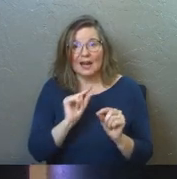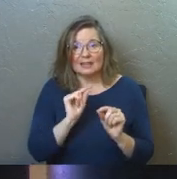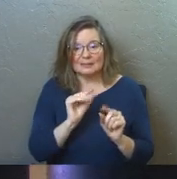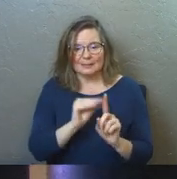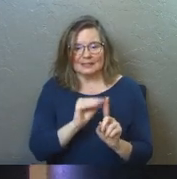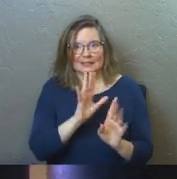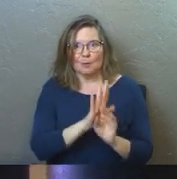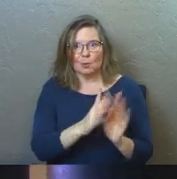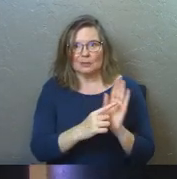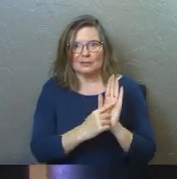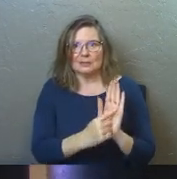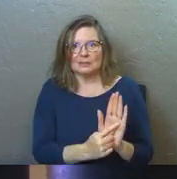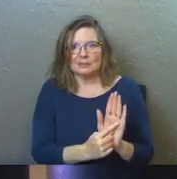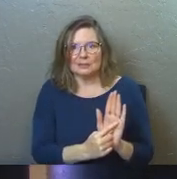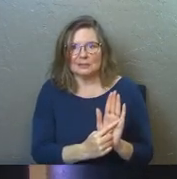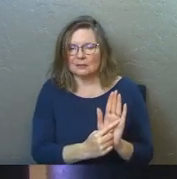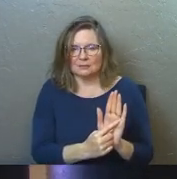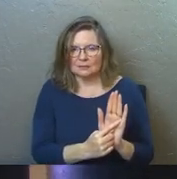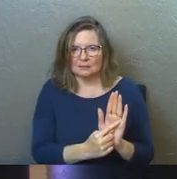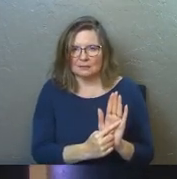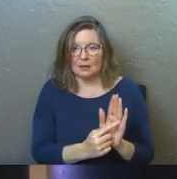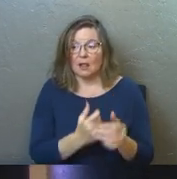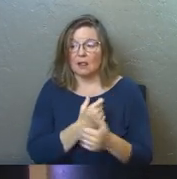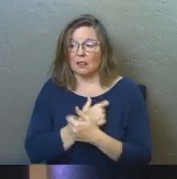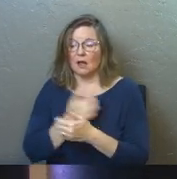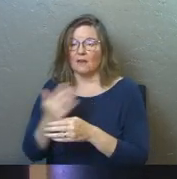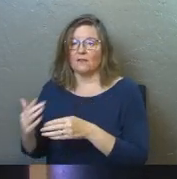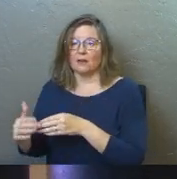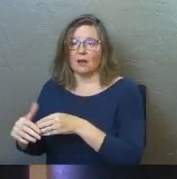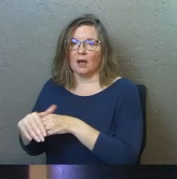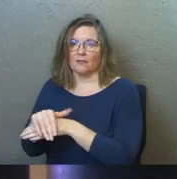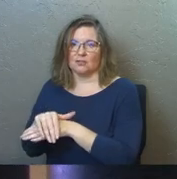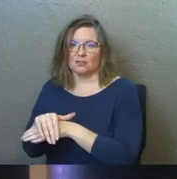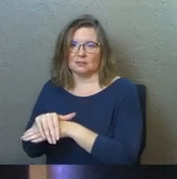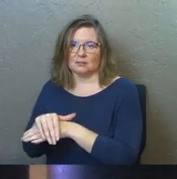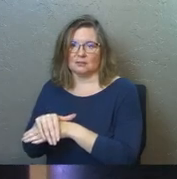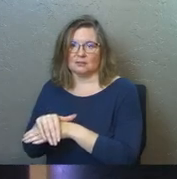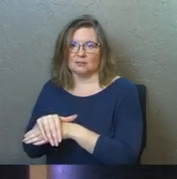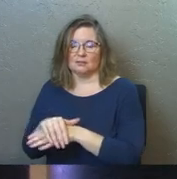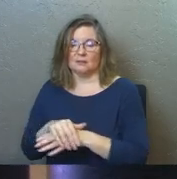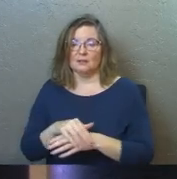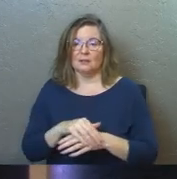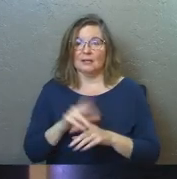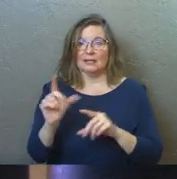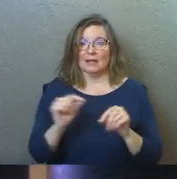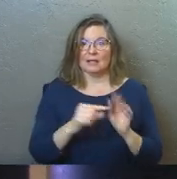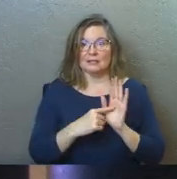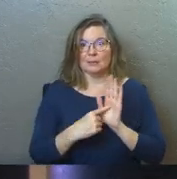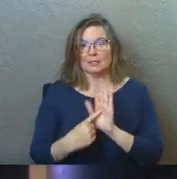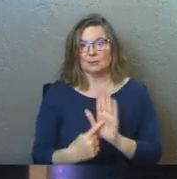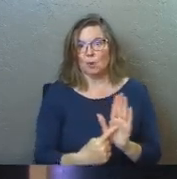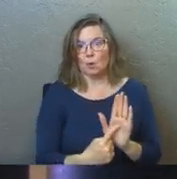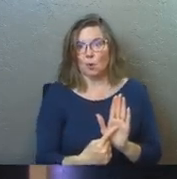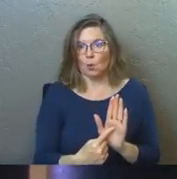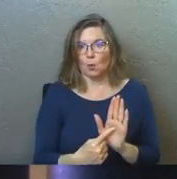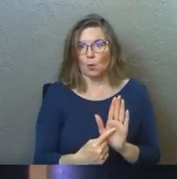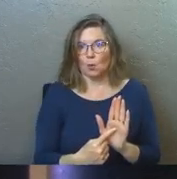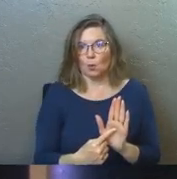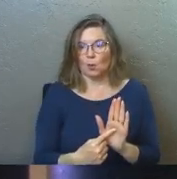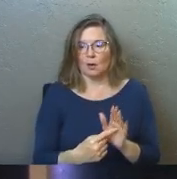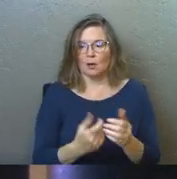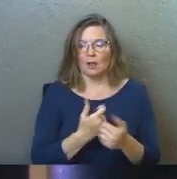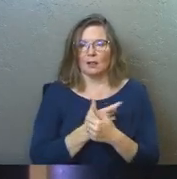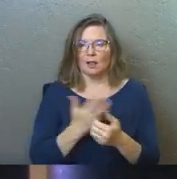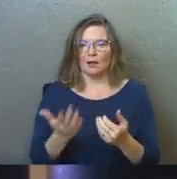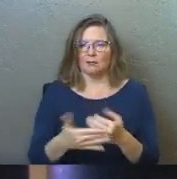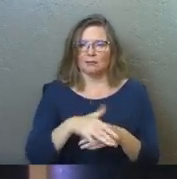exposes. Love covers. Gossip exposes. Love covers. Gossip makes it more